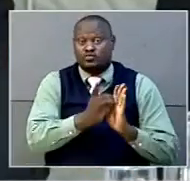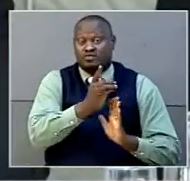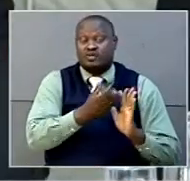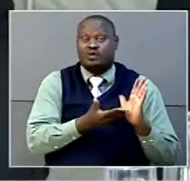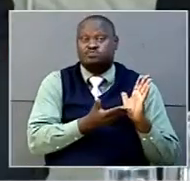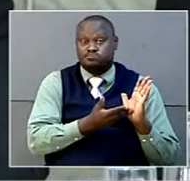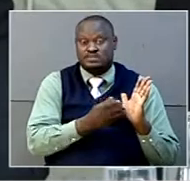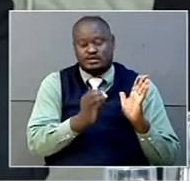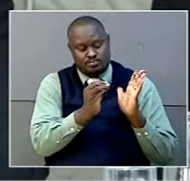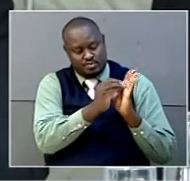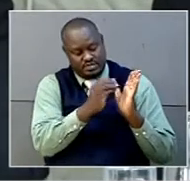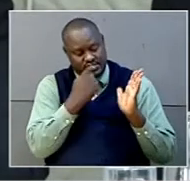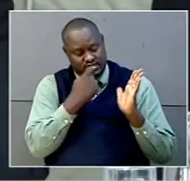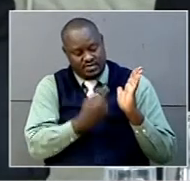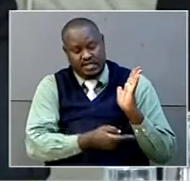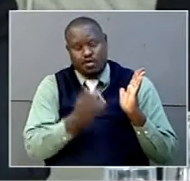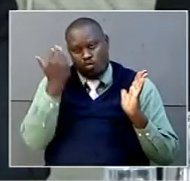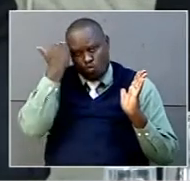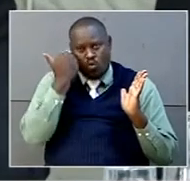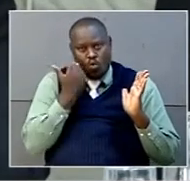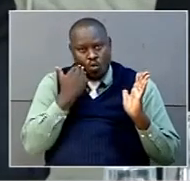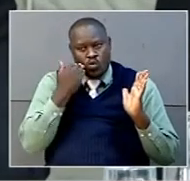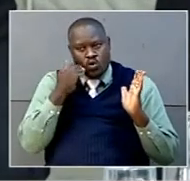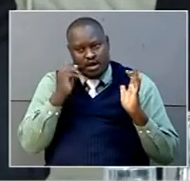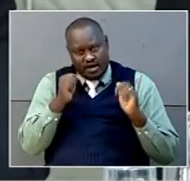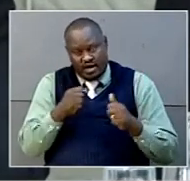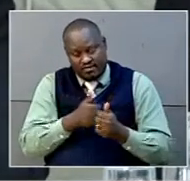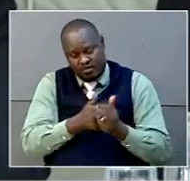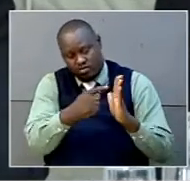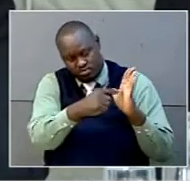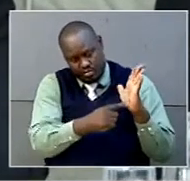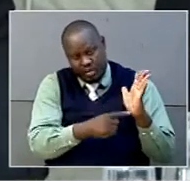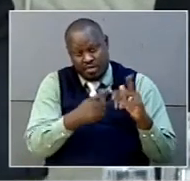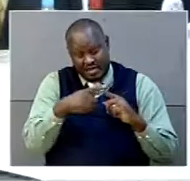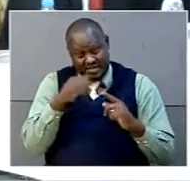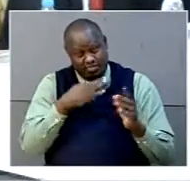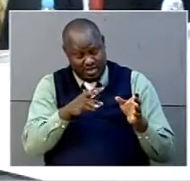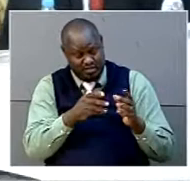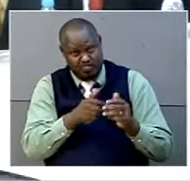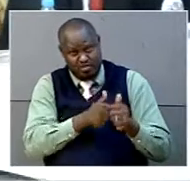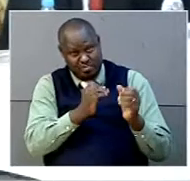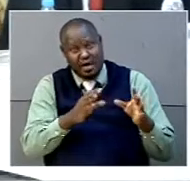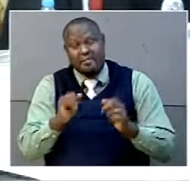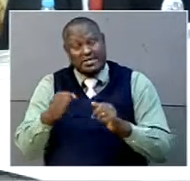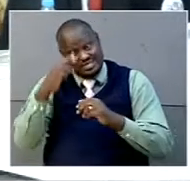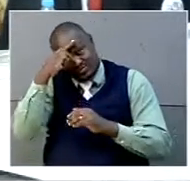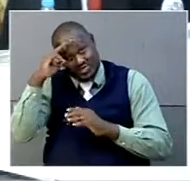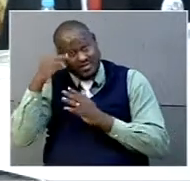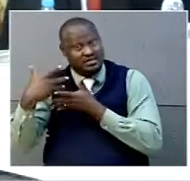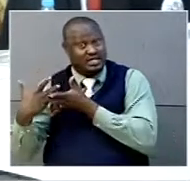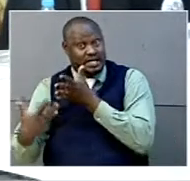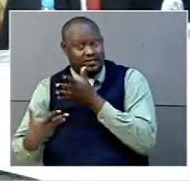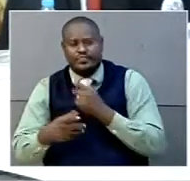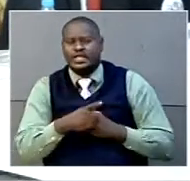it is highlighted that court can only depart from the sentencing guidelines with clear reasons. However, this is still a draft